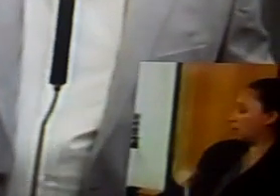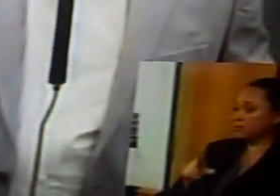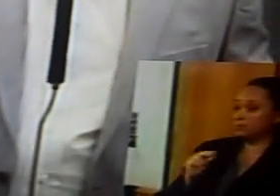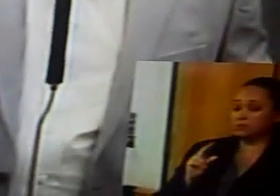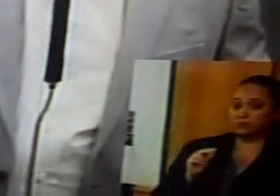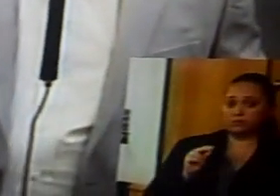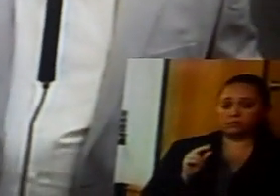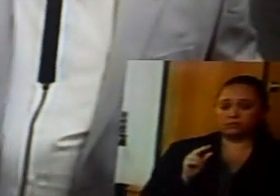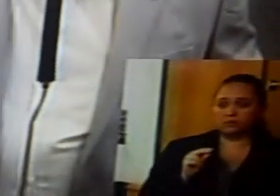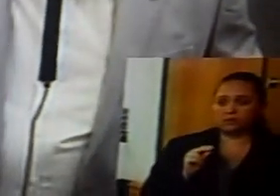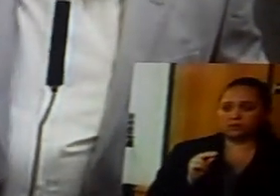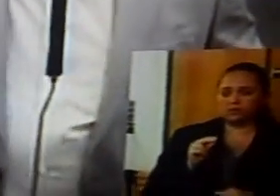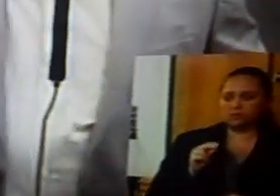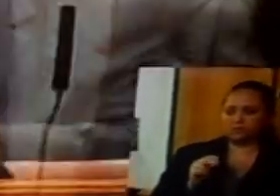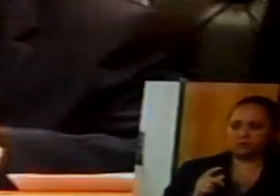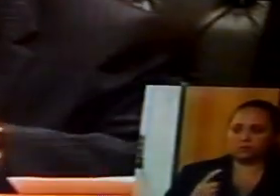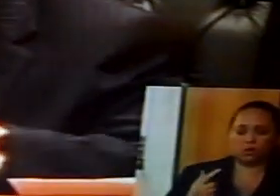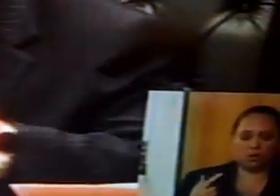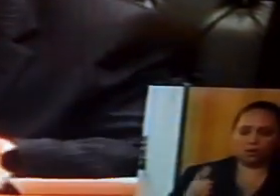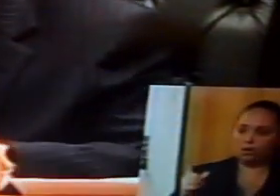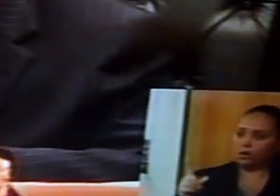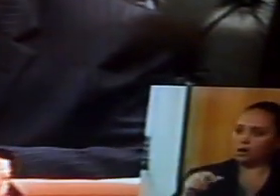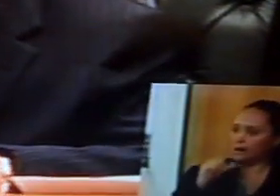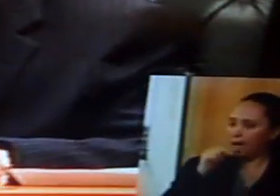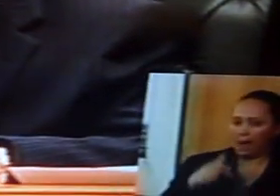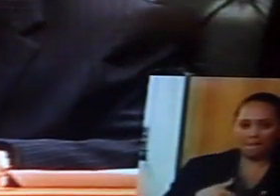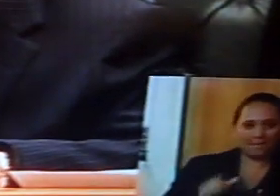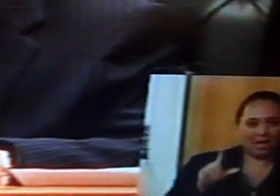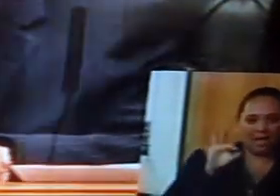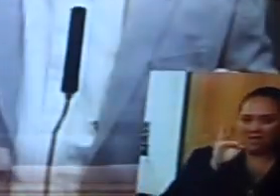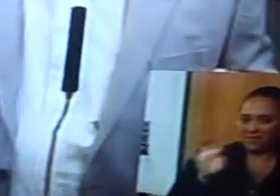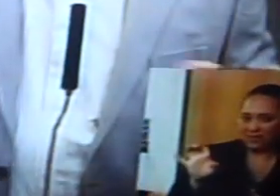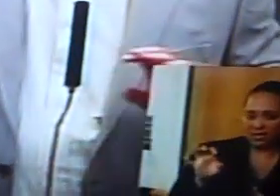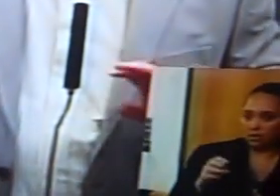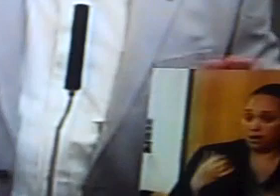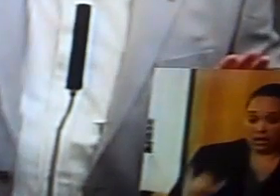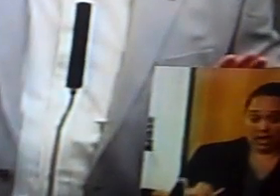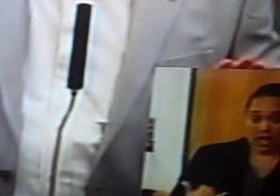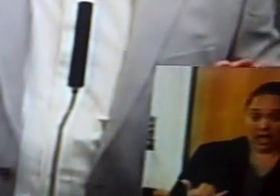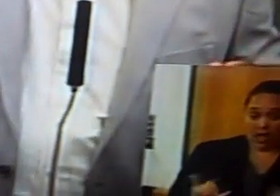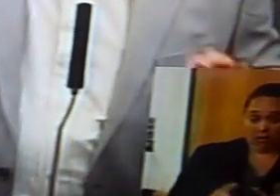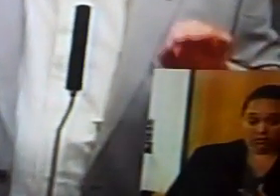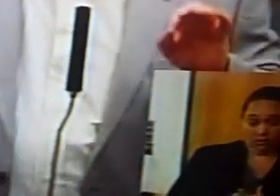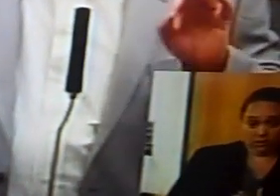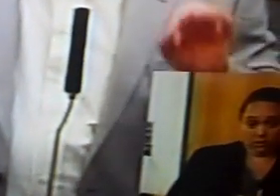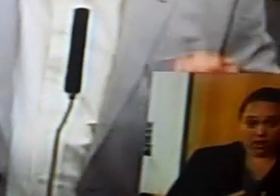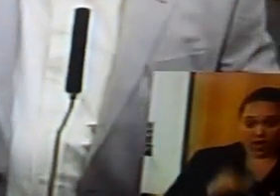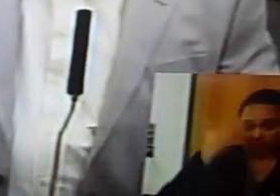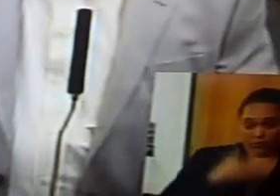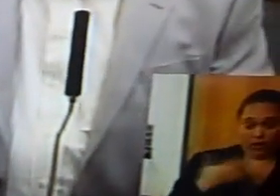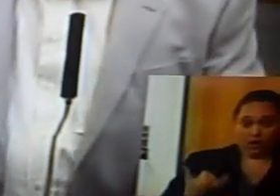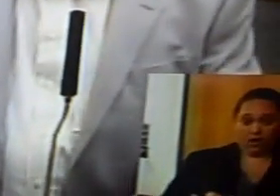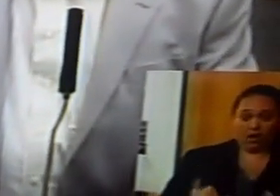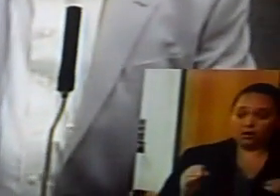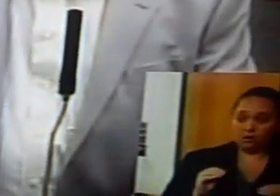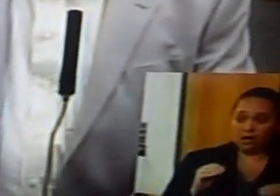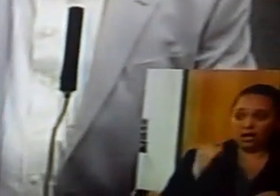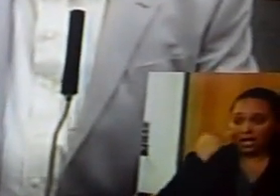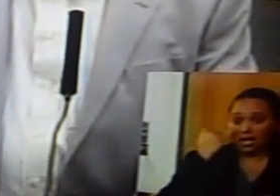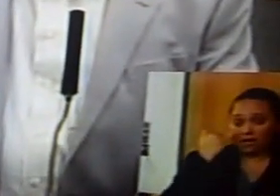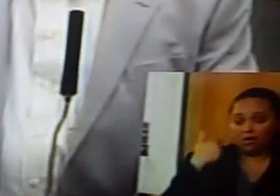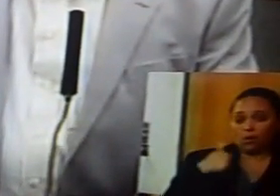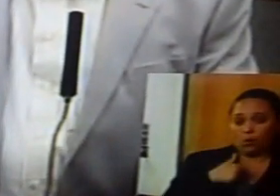So we won't be paying the fee that fee will You're not going to pay anything initially up front, period. And if we were to